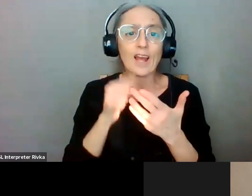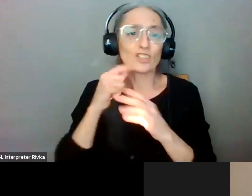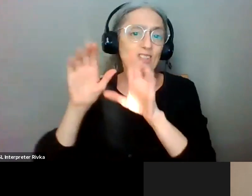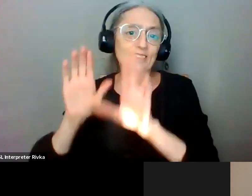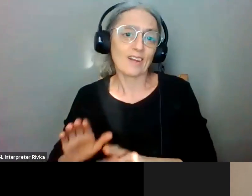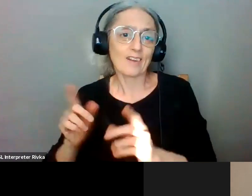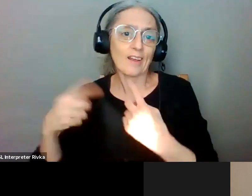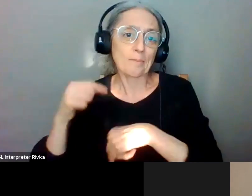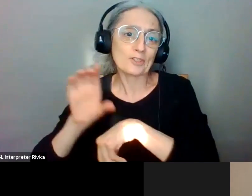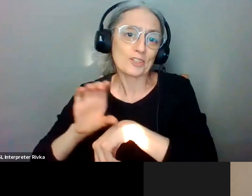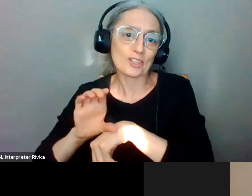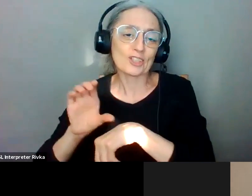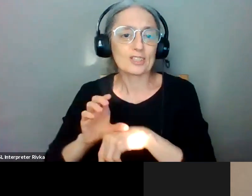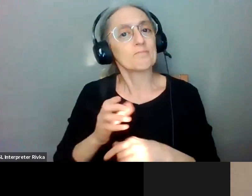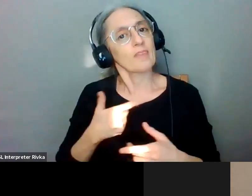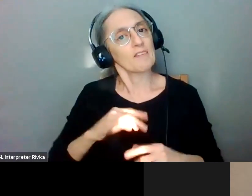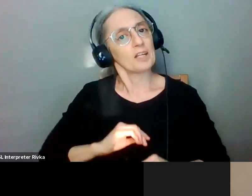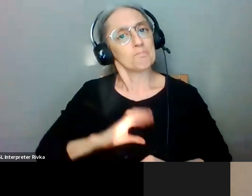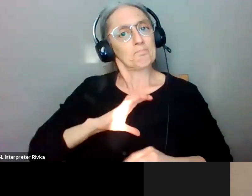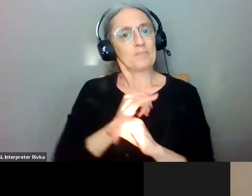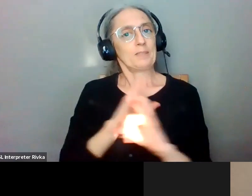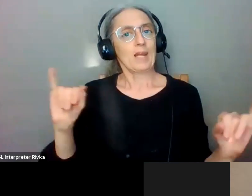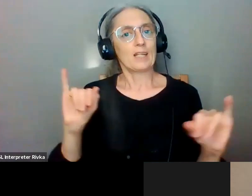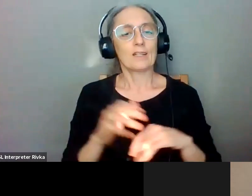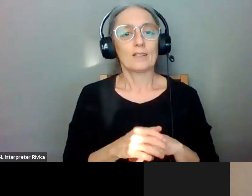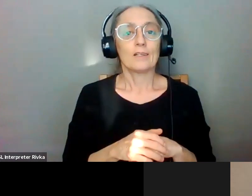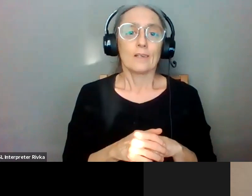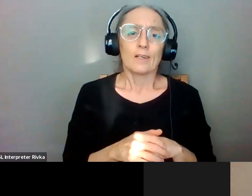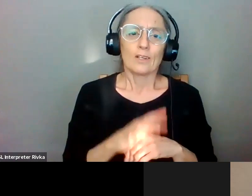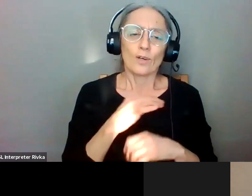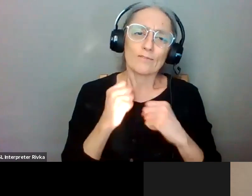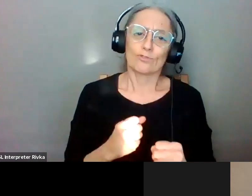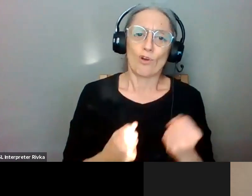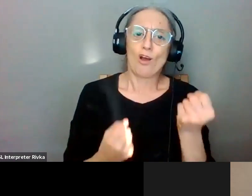um i really that's i'm i'm a firm supporter of public transportation